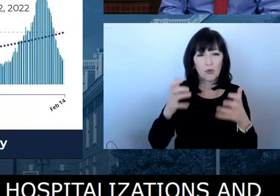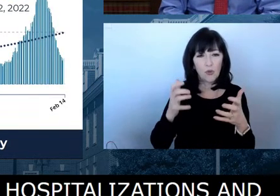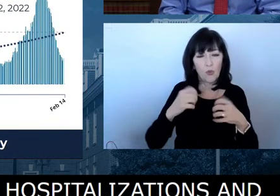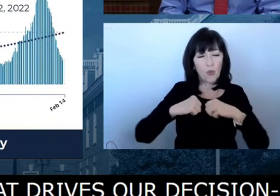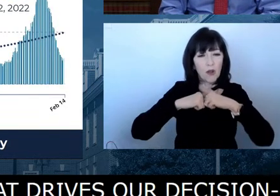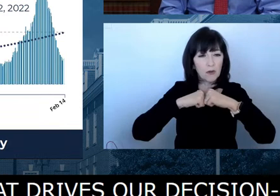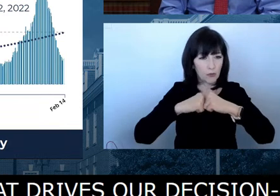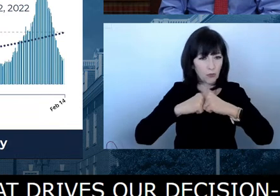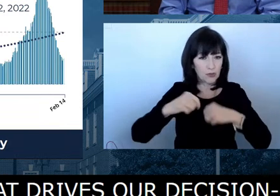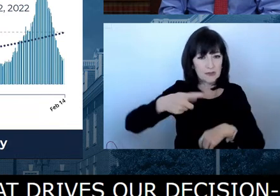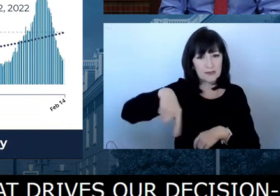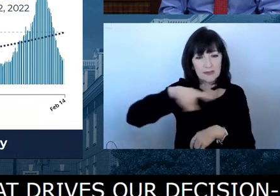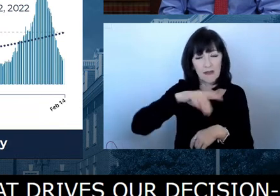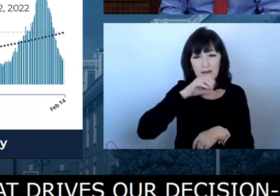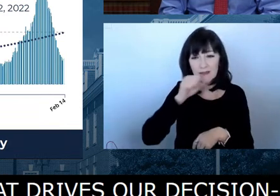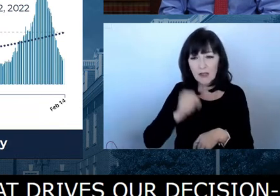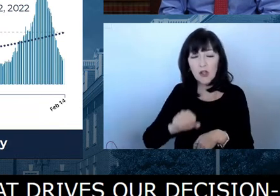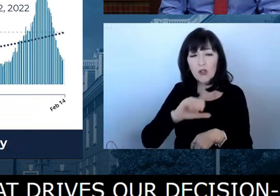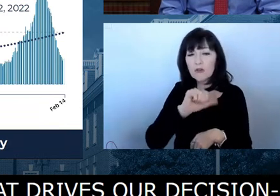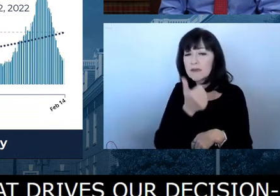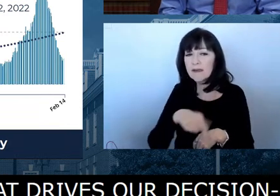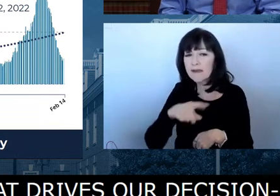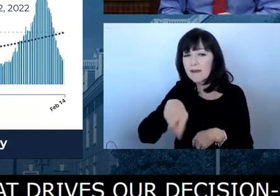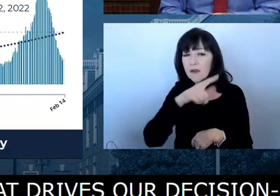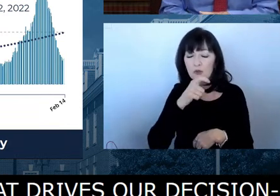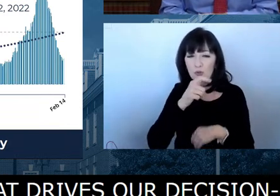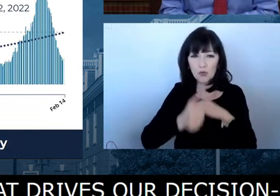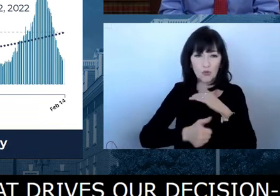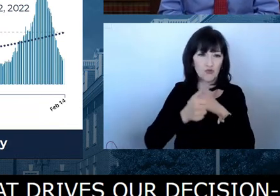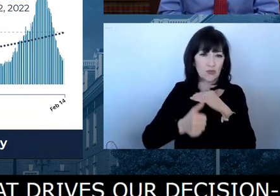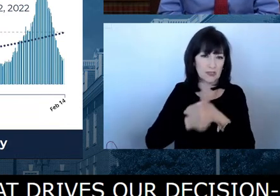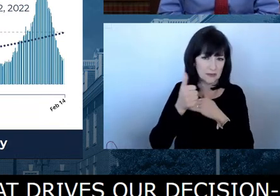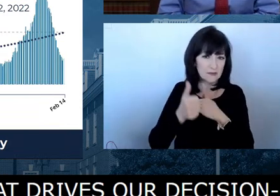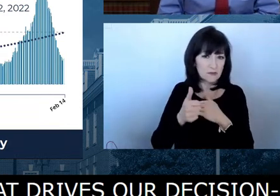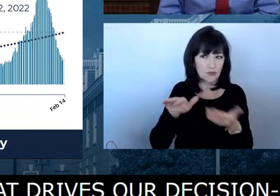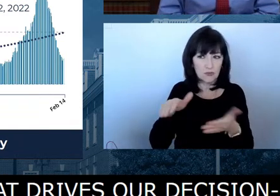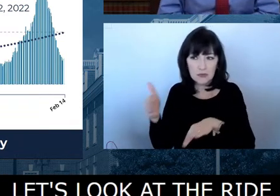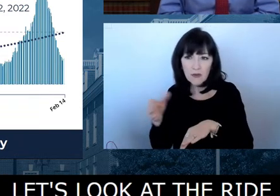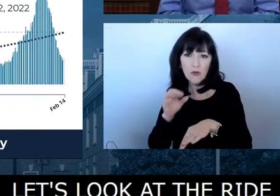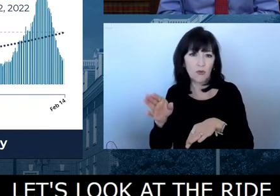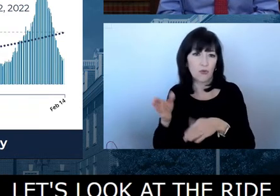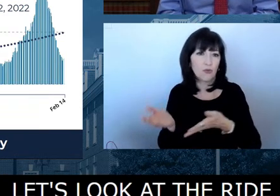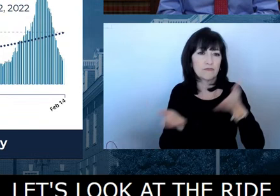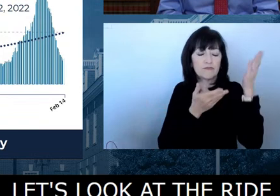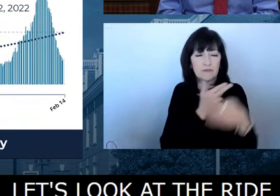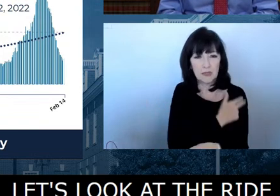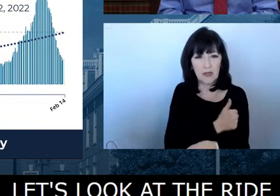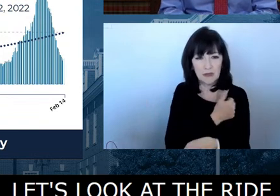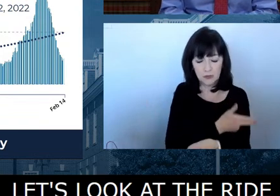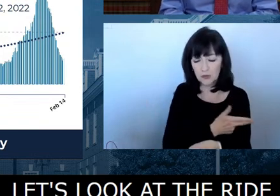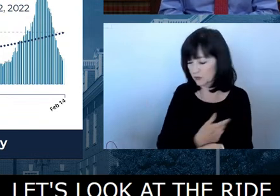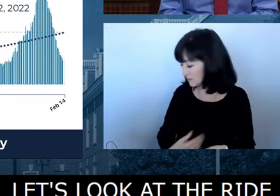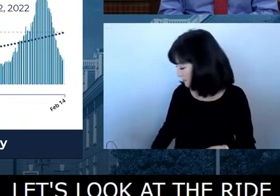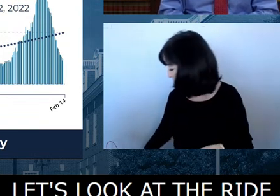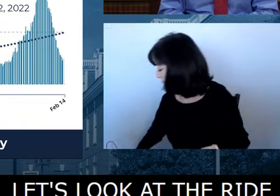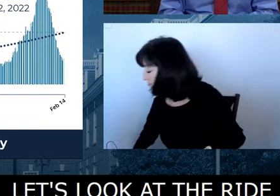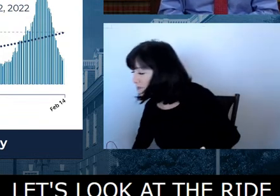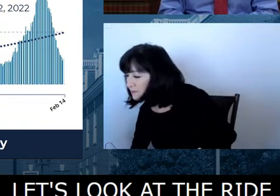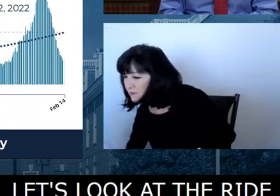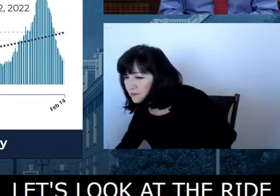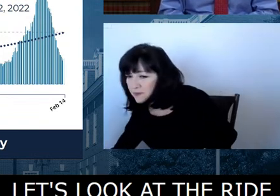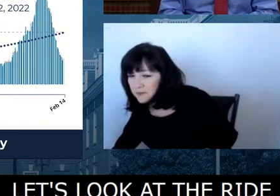there again in hospitalizations. The peaks and valleys, somewhat predictable now. We see